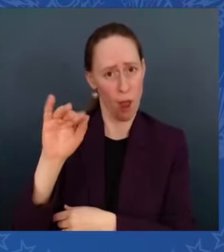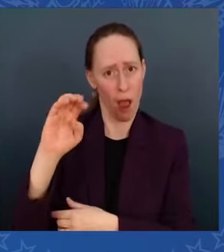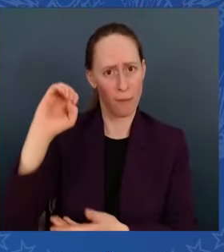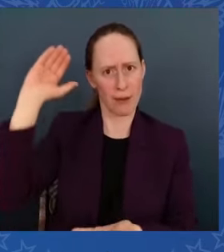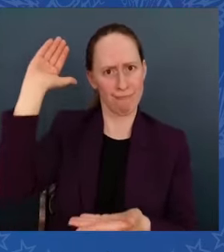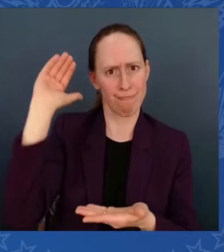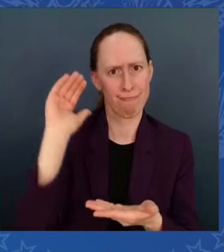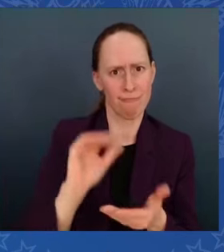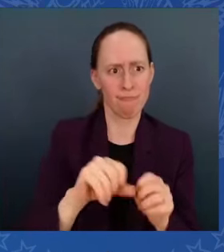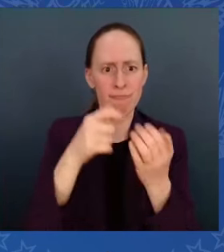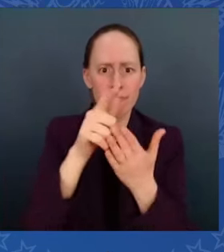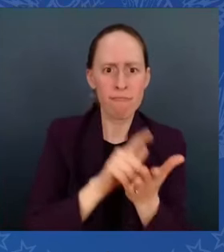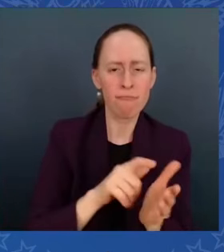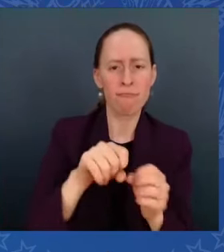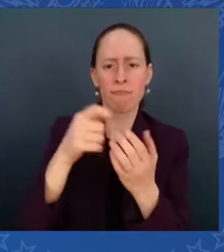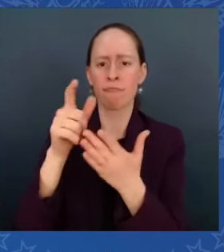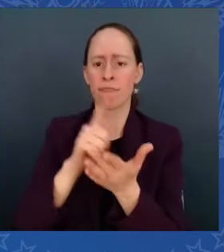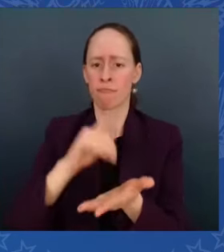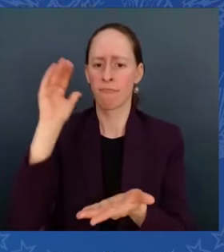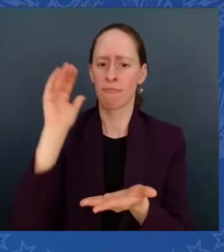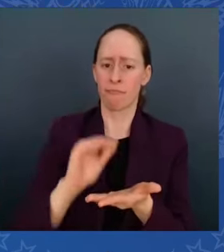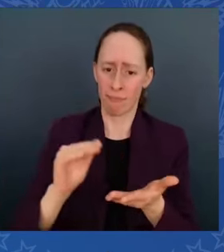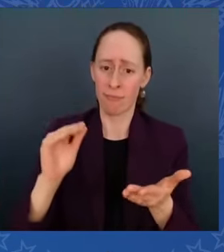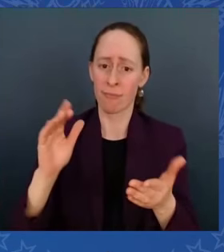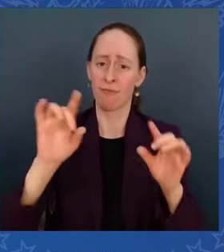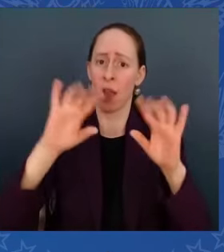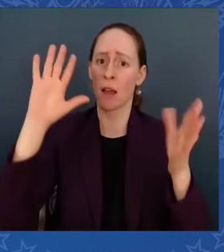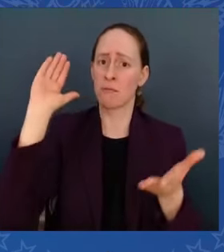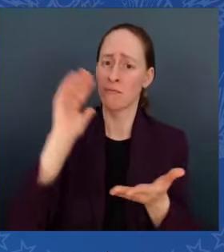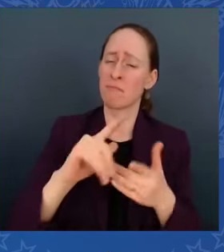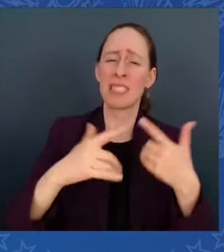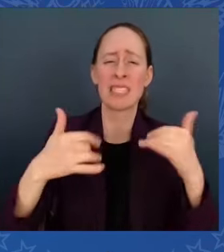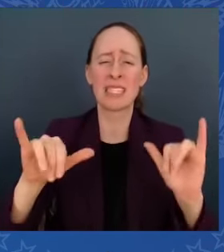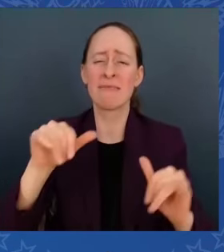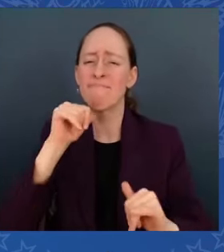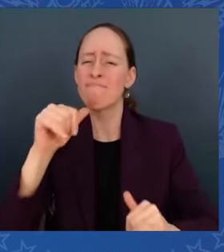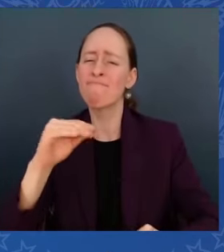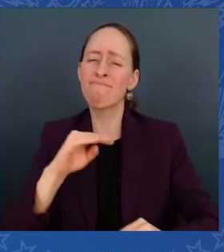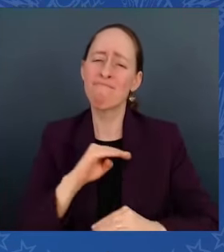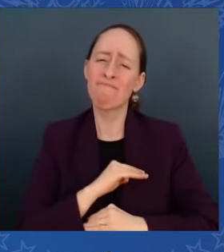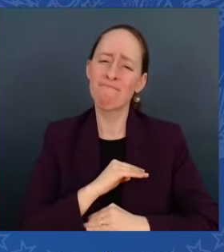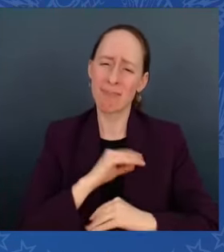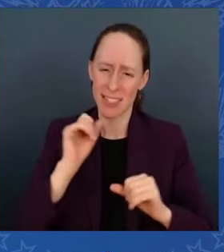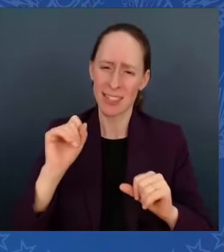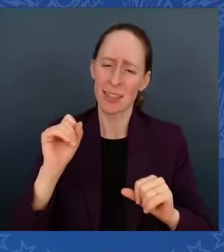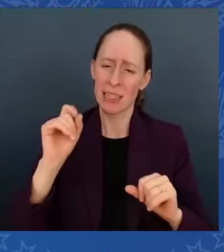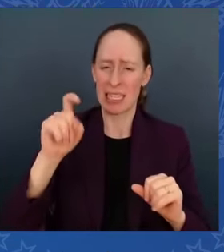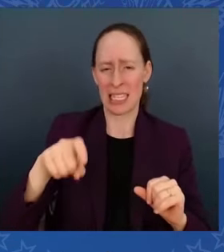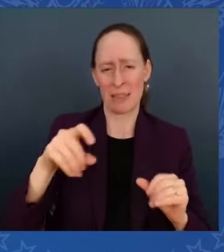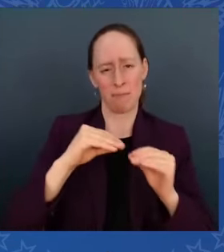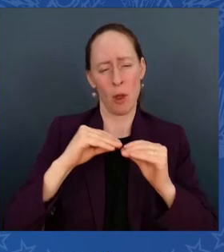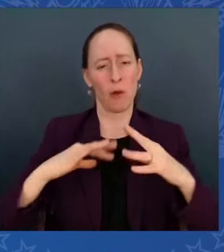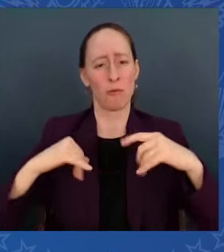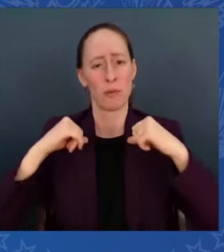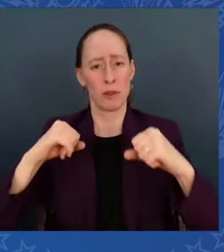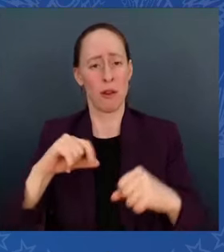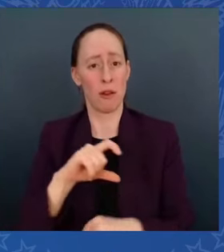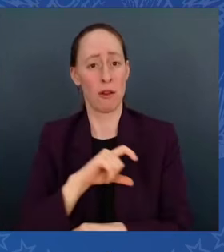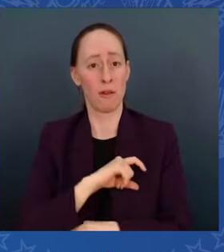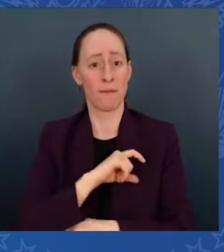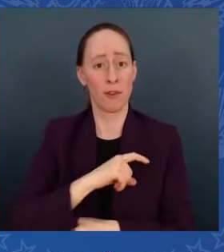done much work to make communities safer. But to protect our officers, we have to get them the resources they need to be able to do their job